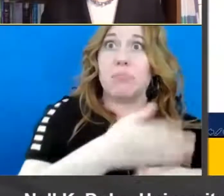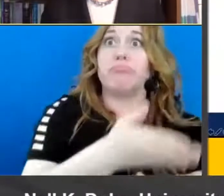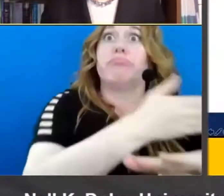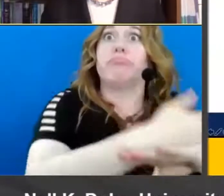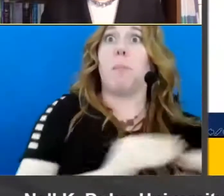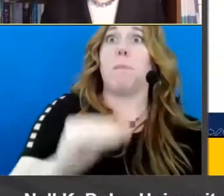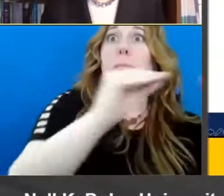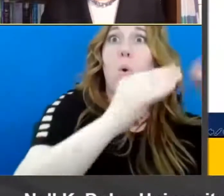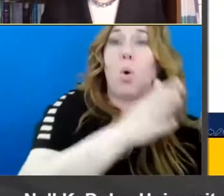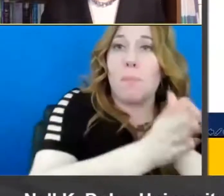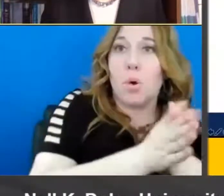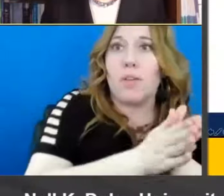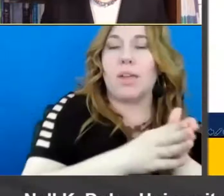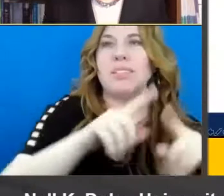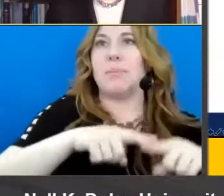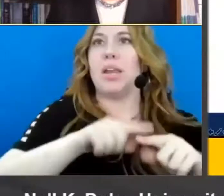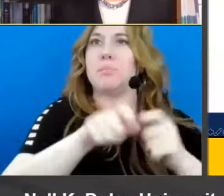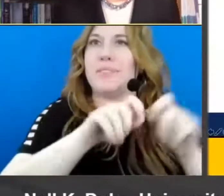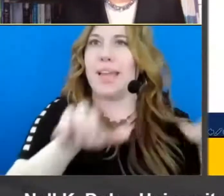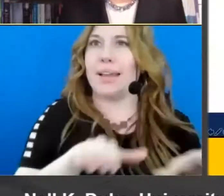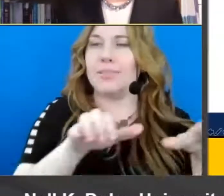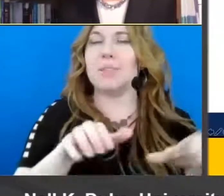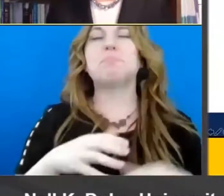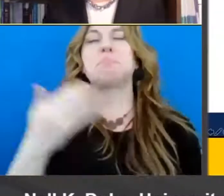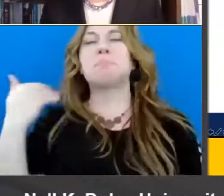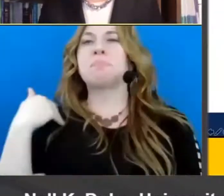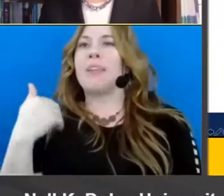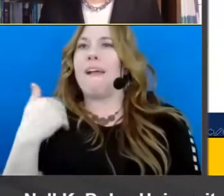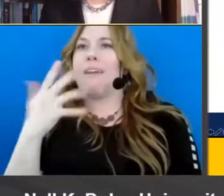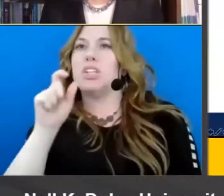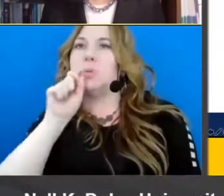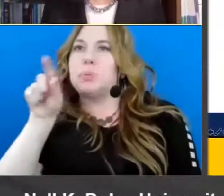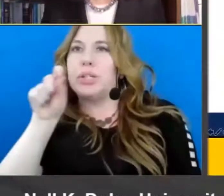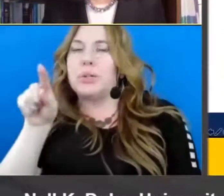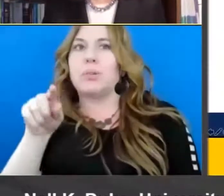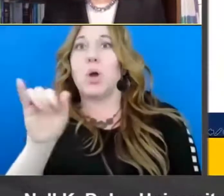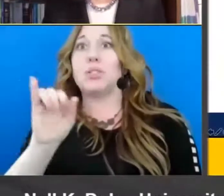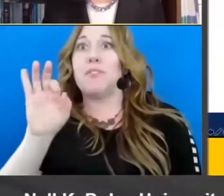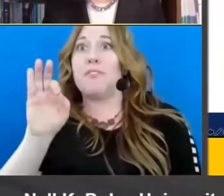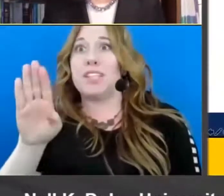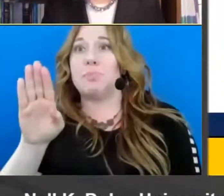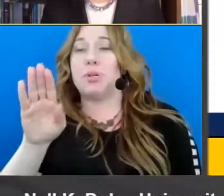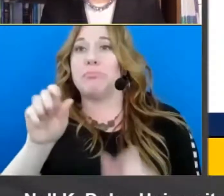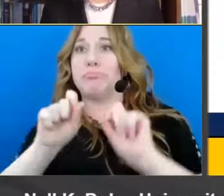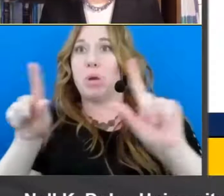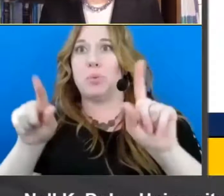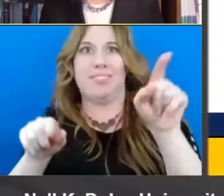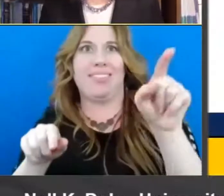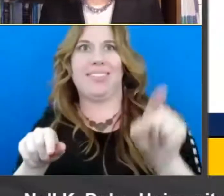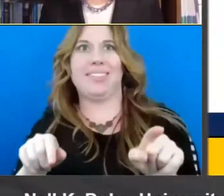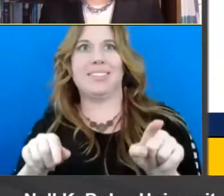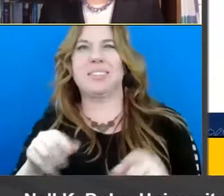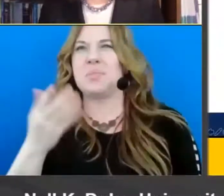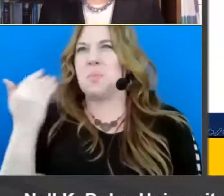particular activities so i had tweeted uh and facebook post did this uh piece um a while